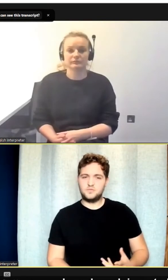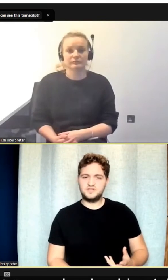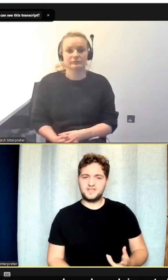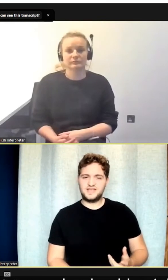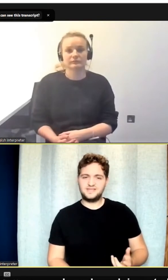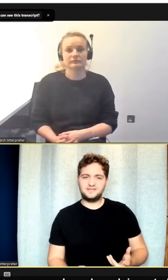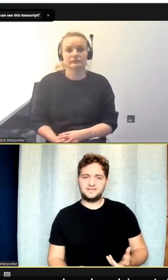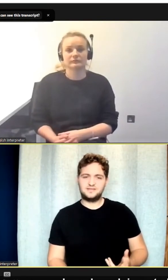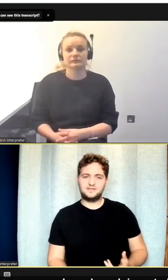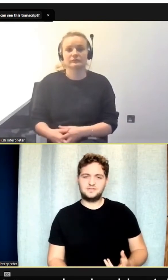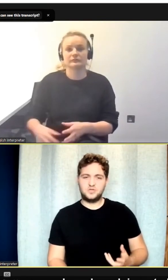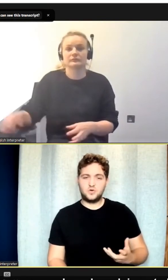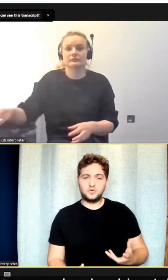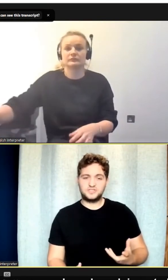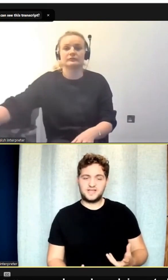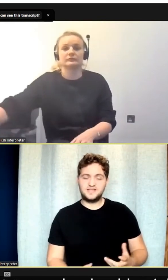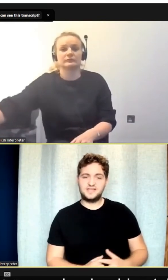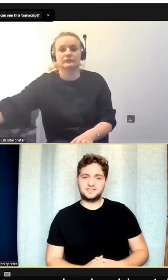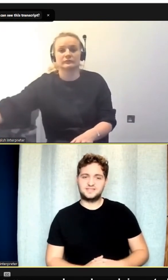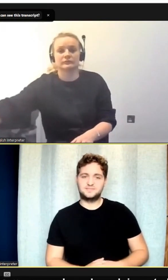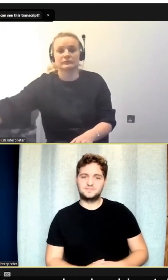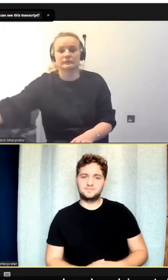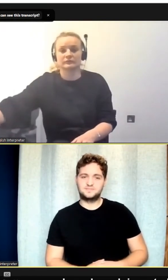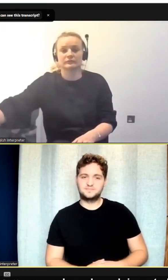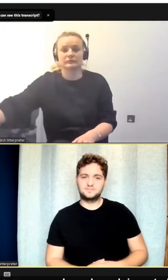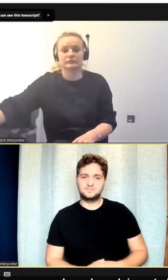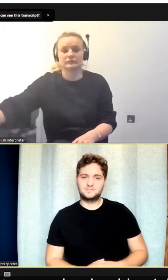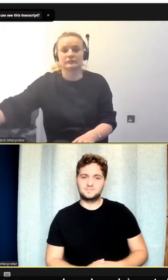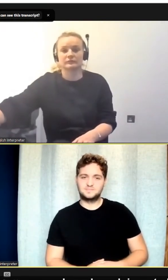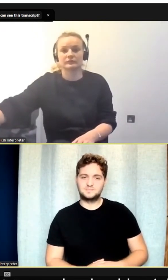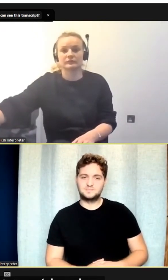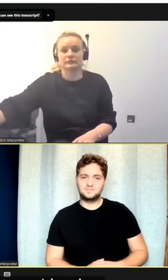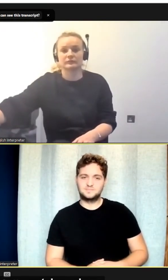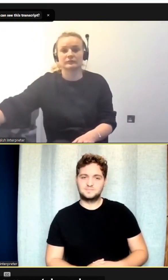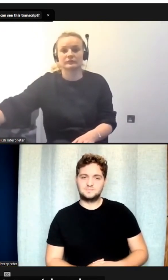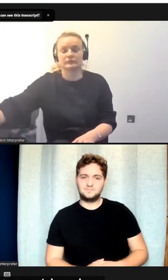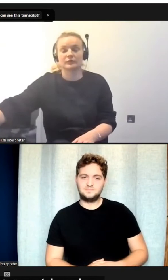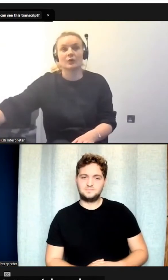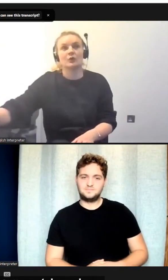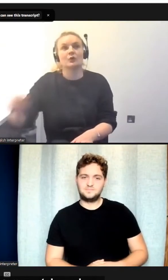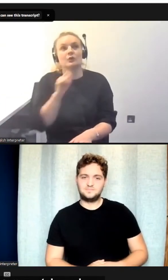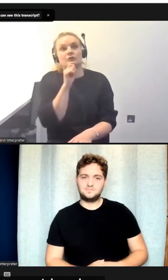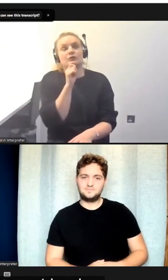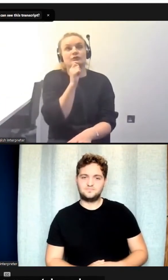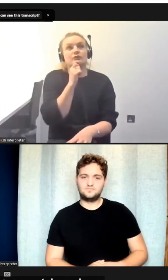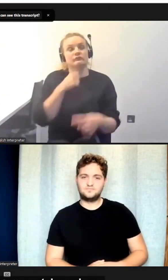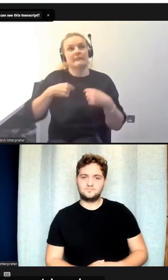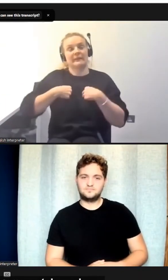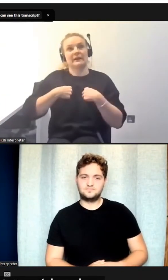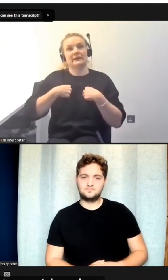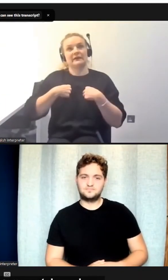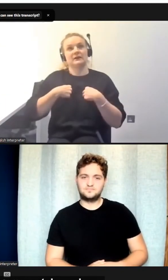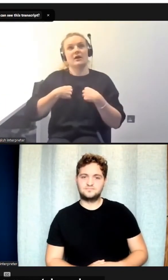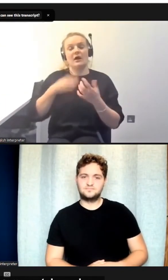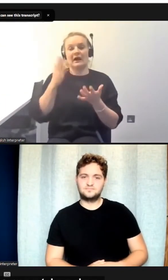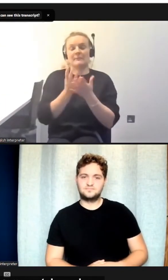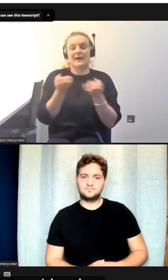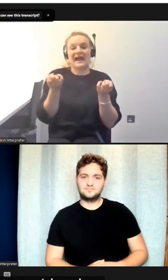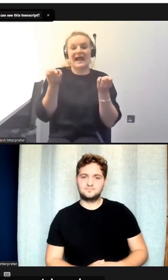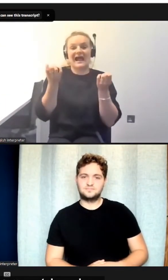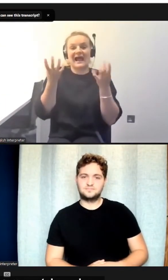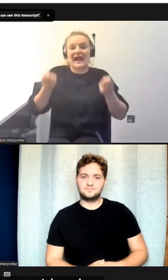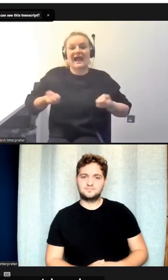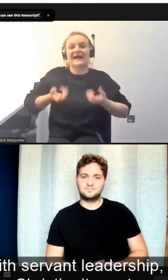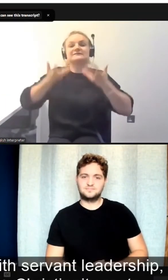What would you say your style is? I am an aspirational servant